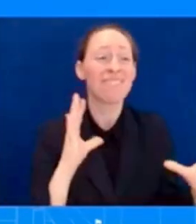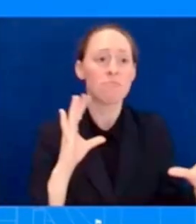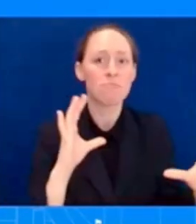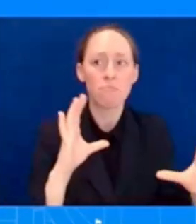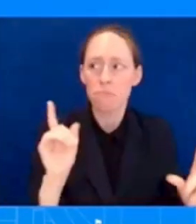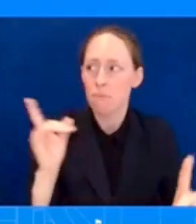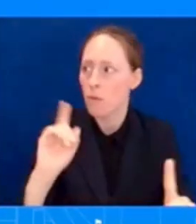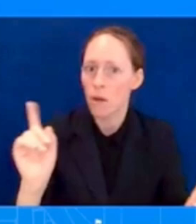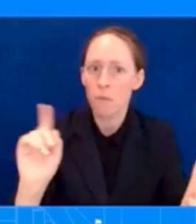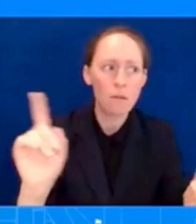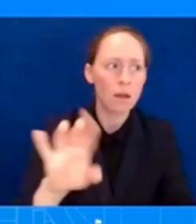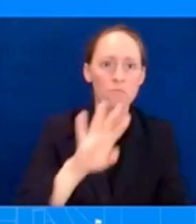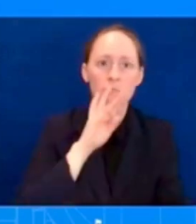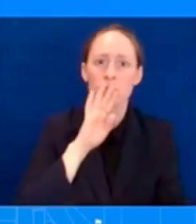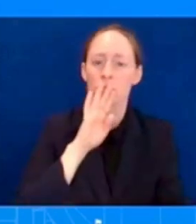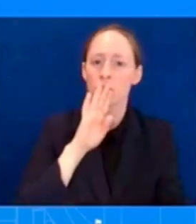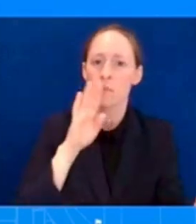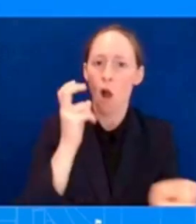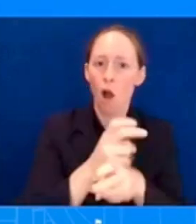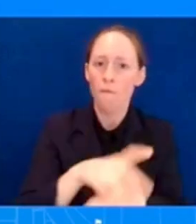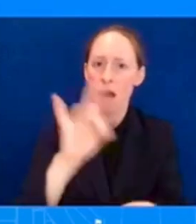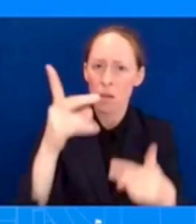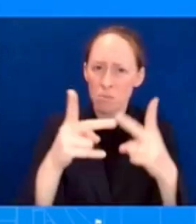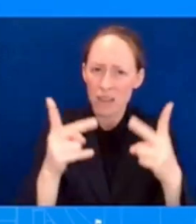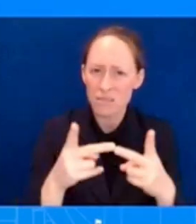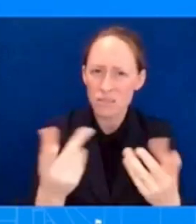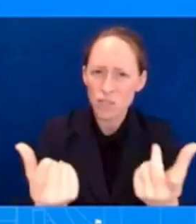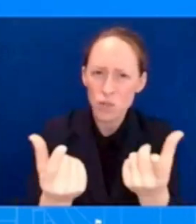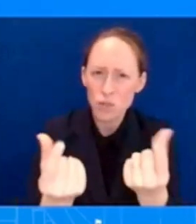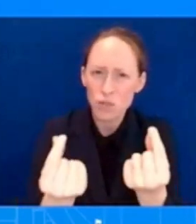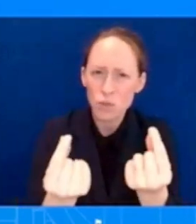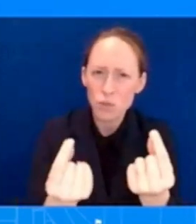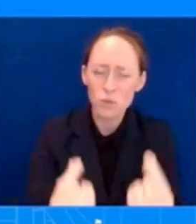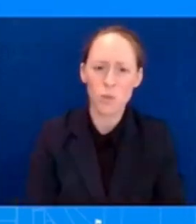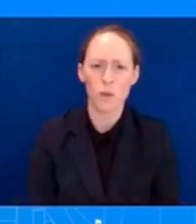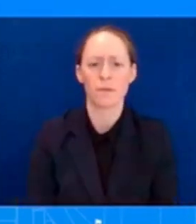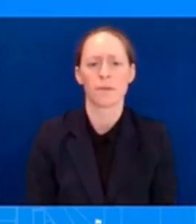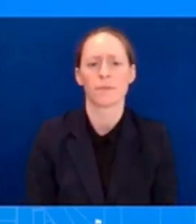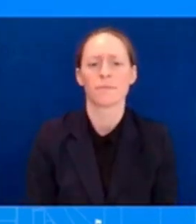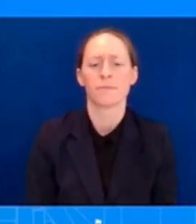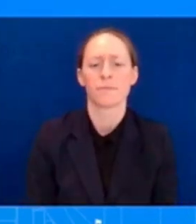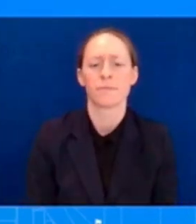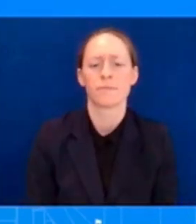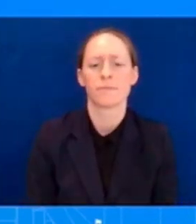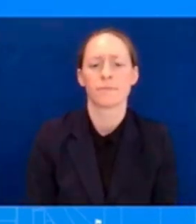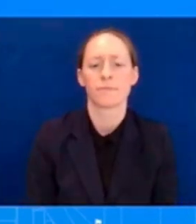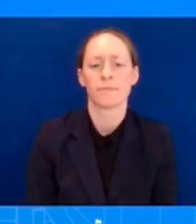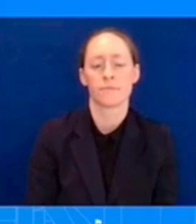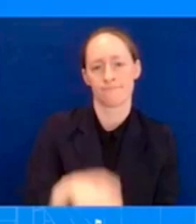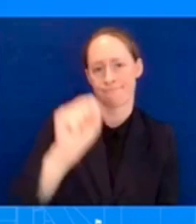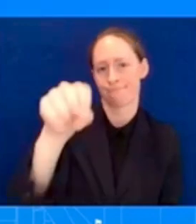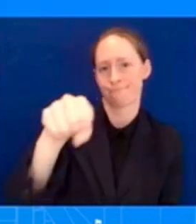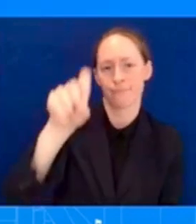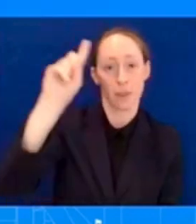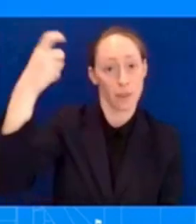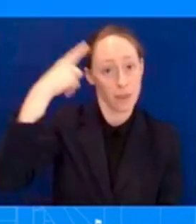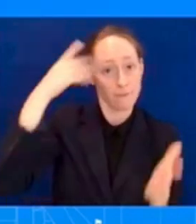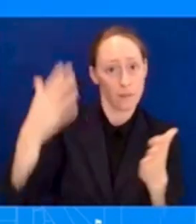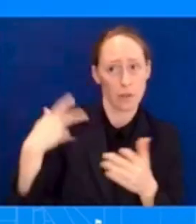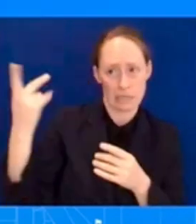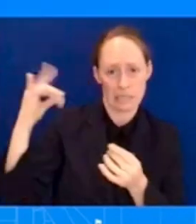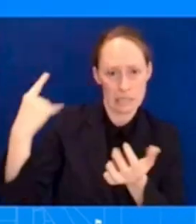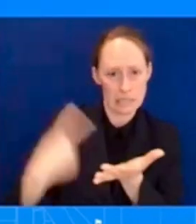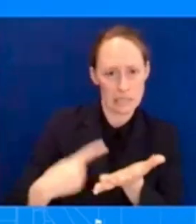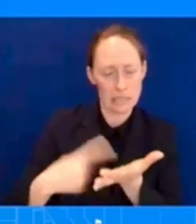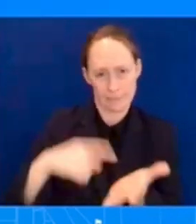about the housing shortage and what the challenges were going to be he had already conducted a housing assessment and it had plans in